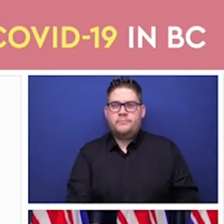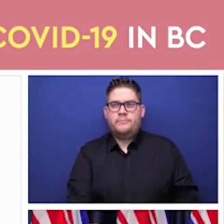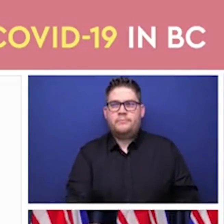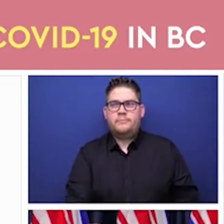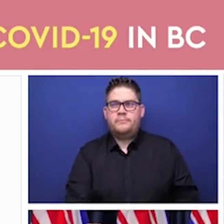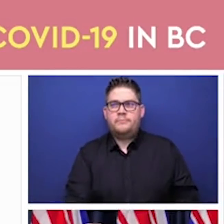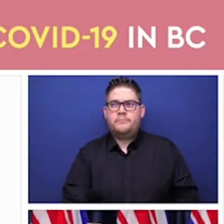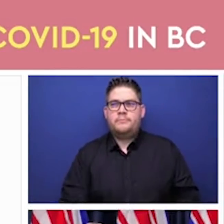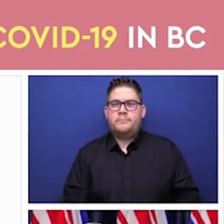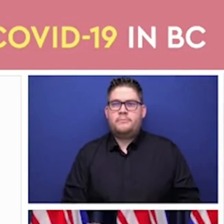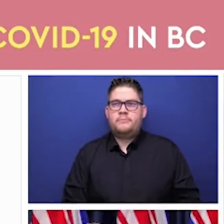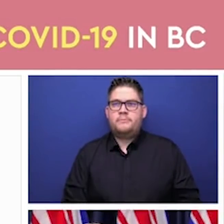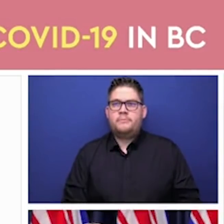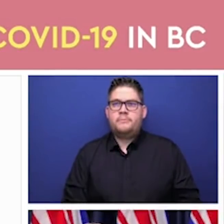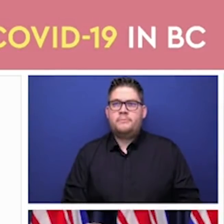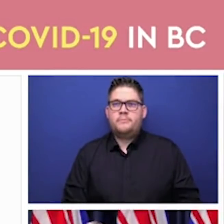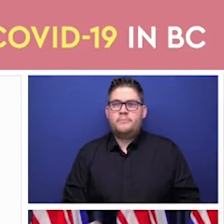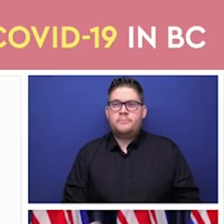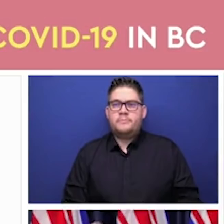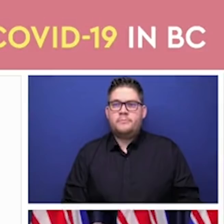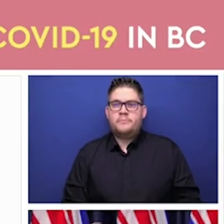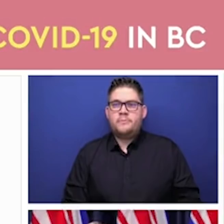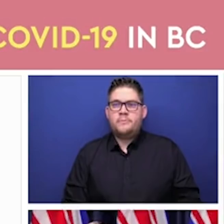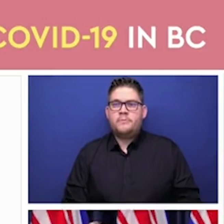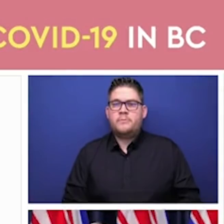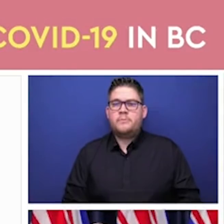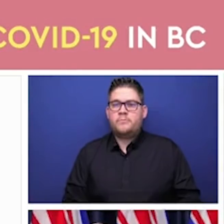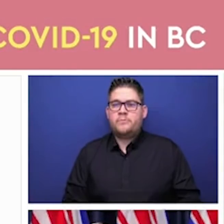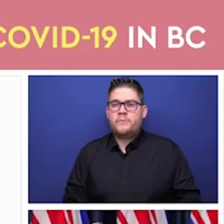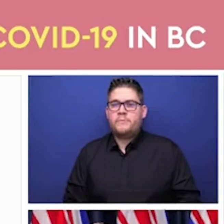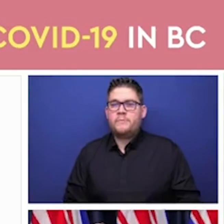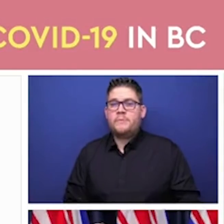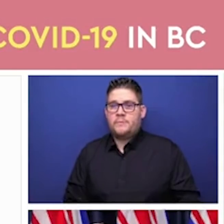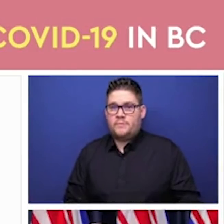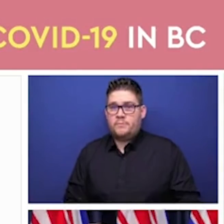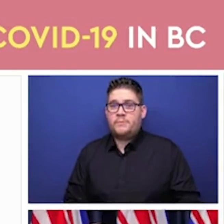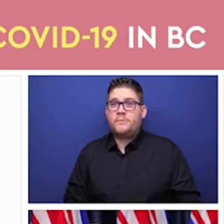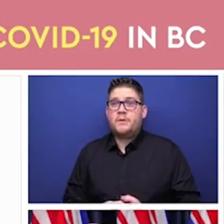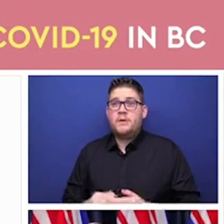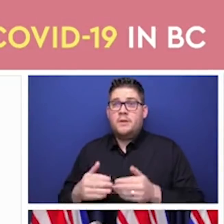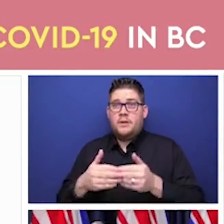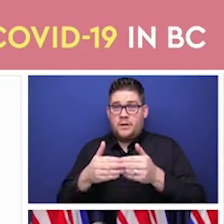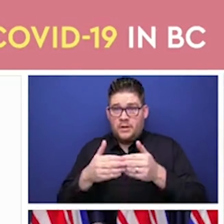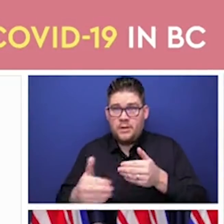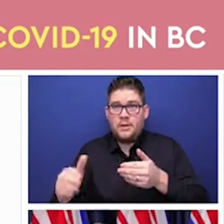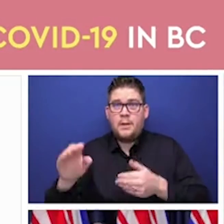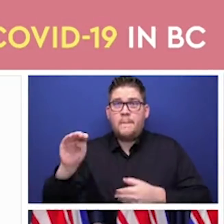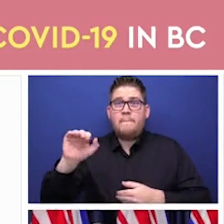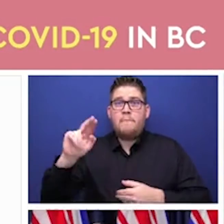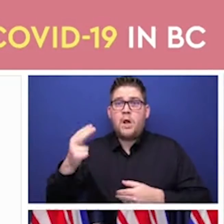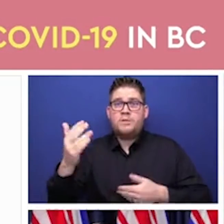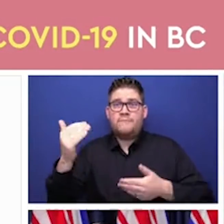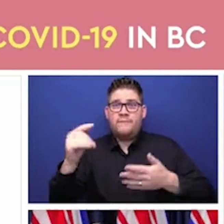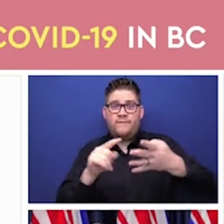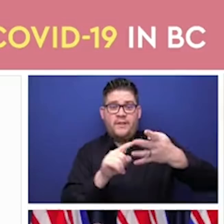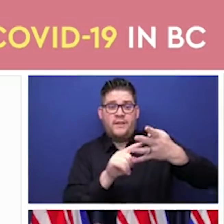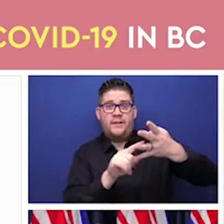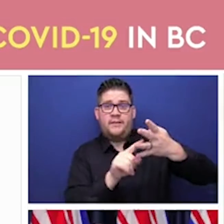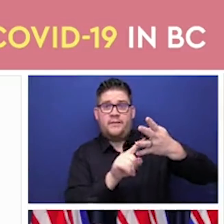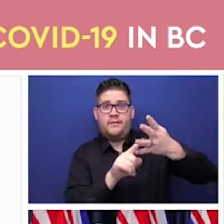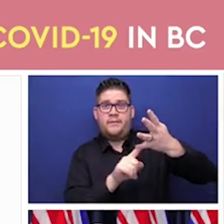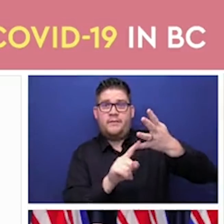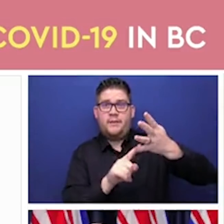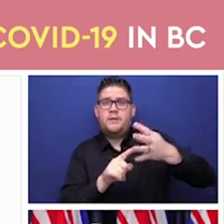is the first age cohort of the general public to be vaccinated. very exciting. It's the start of our age-based vaccination program.